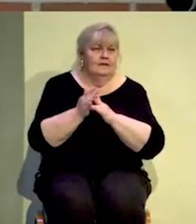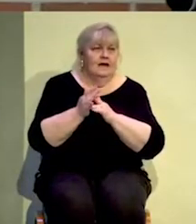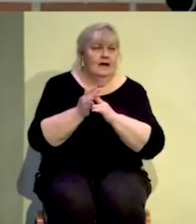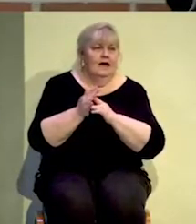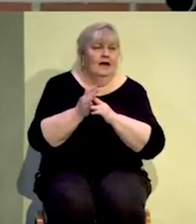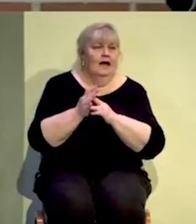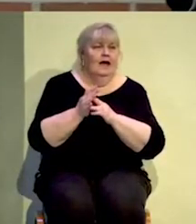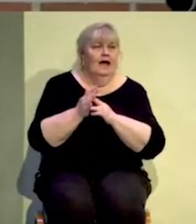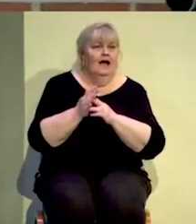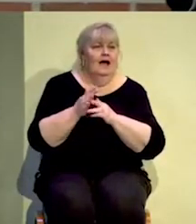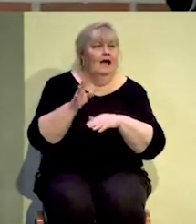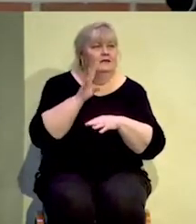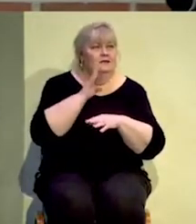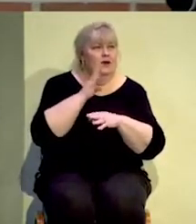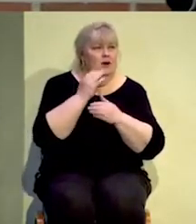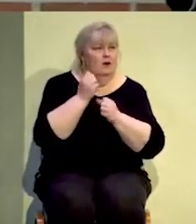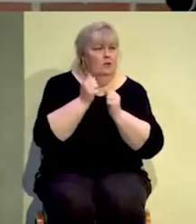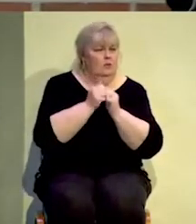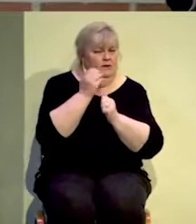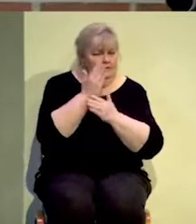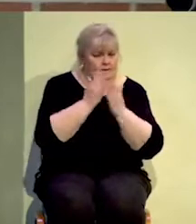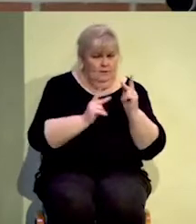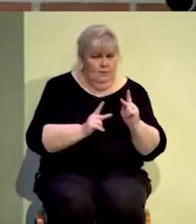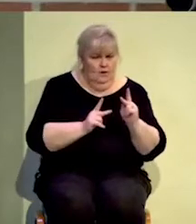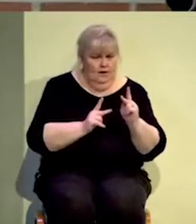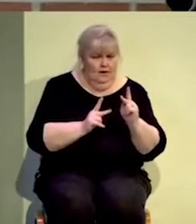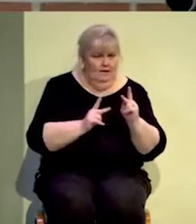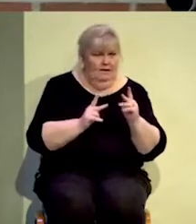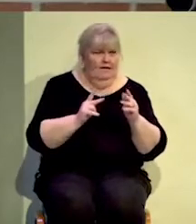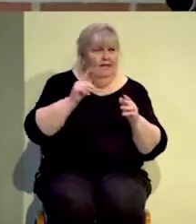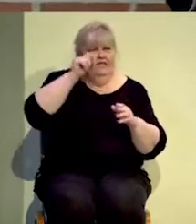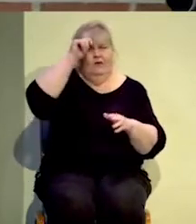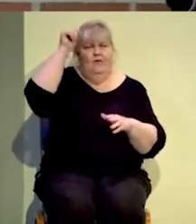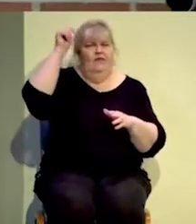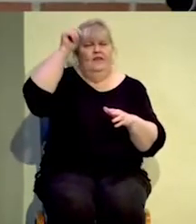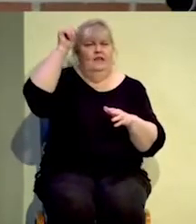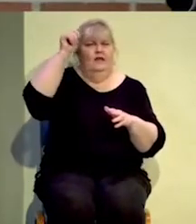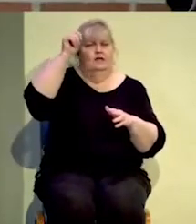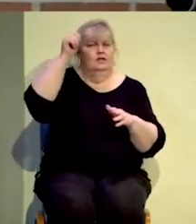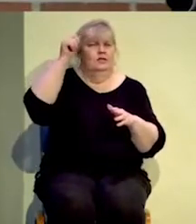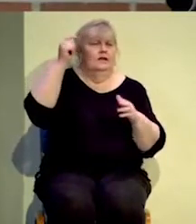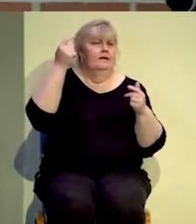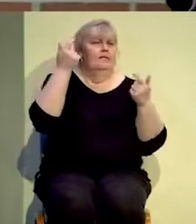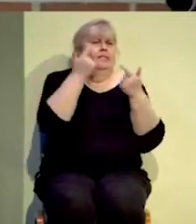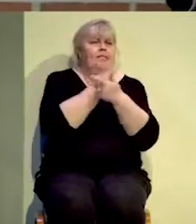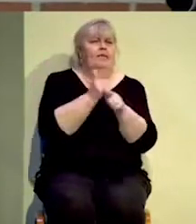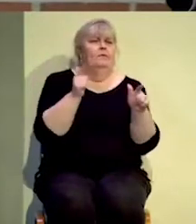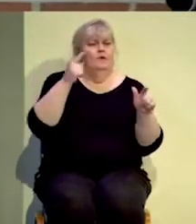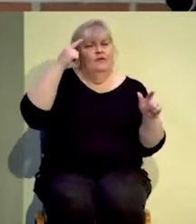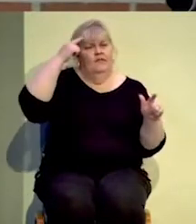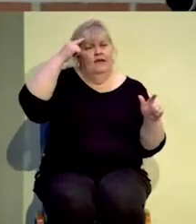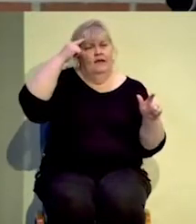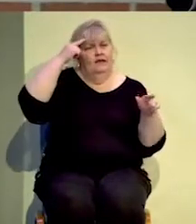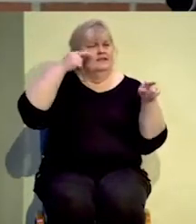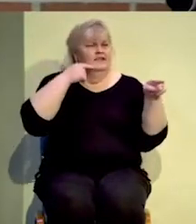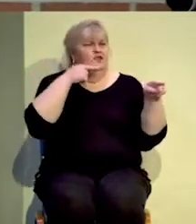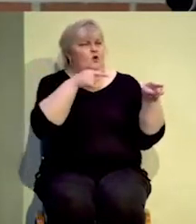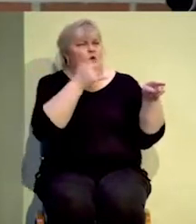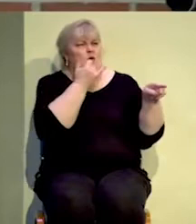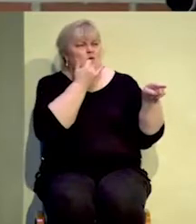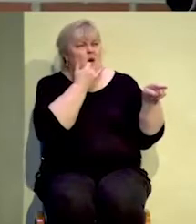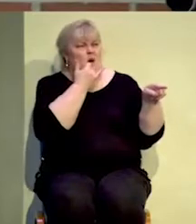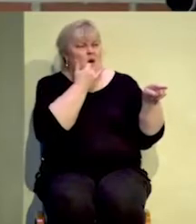six months where someone who was a theological liberal told me that I'm on the wrong side of history.